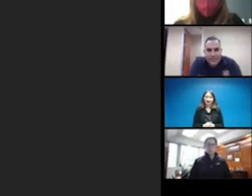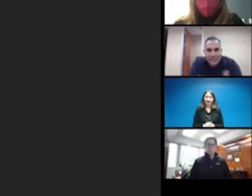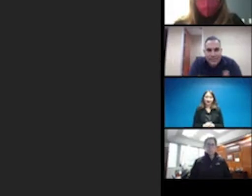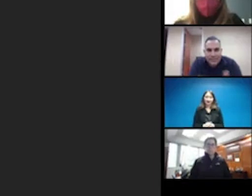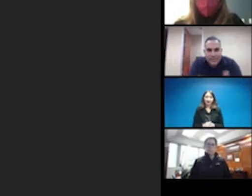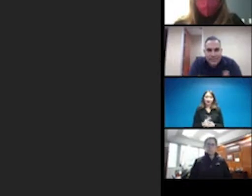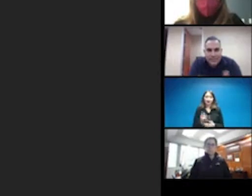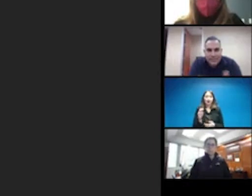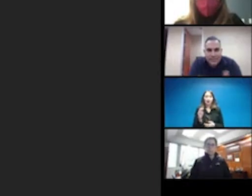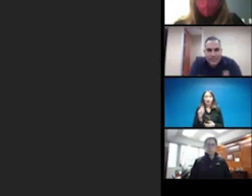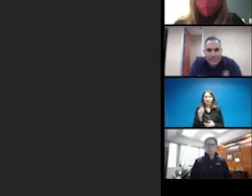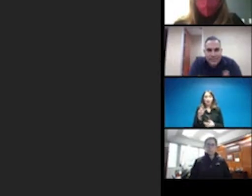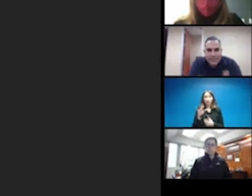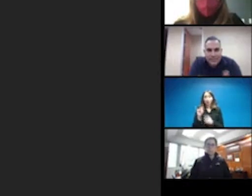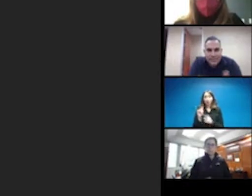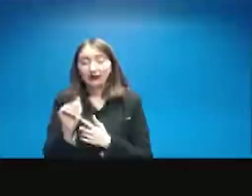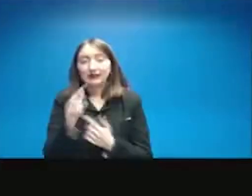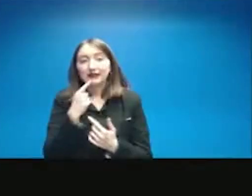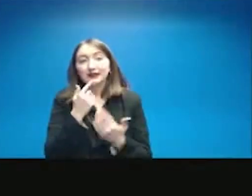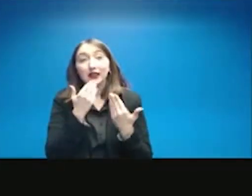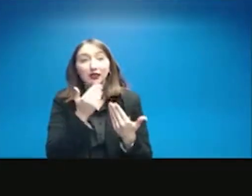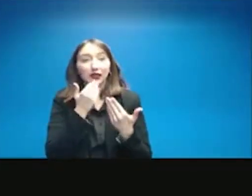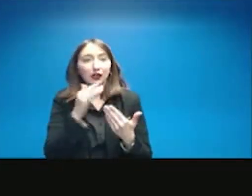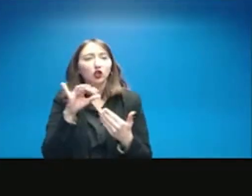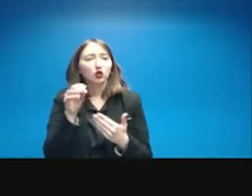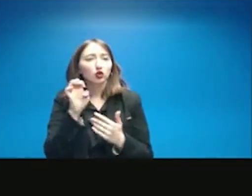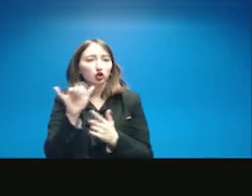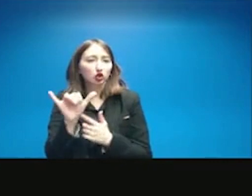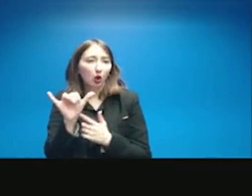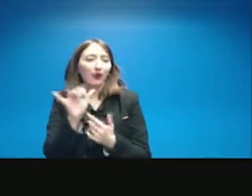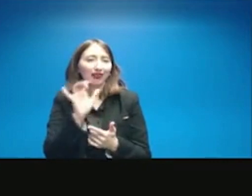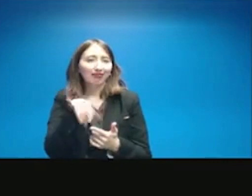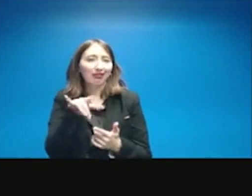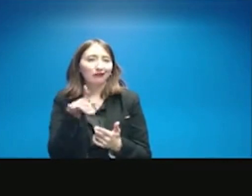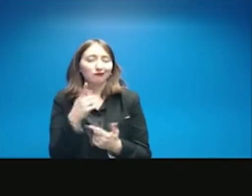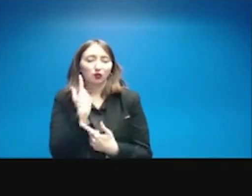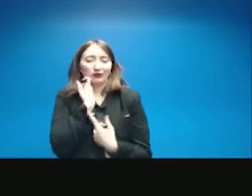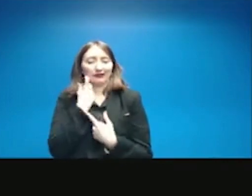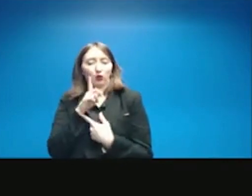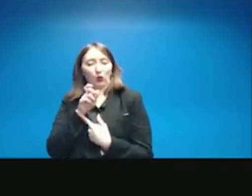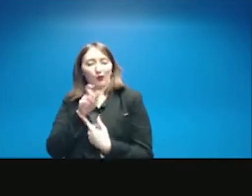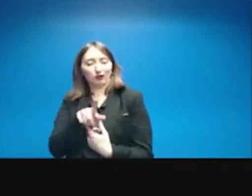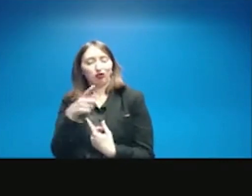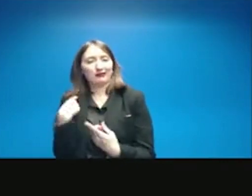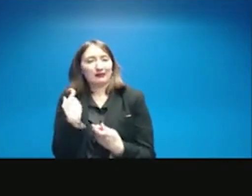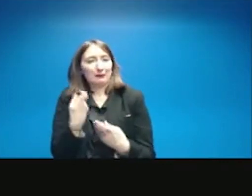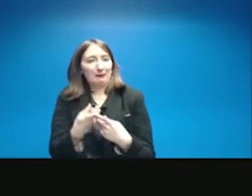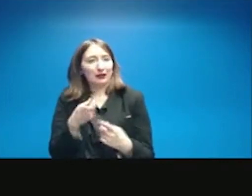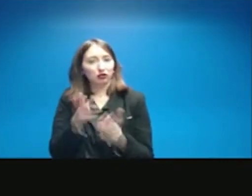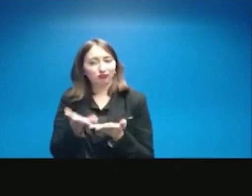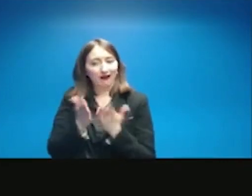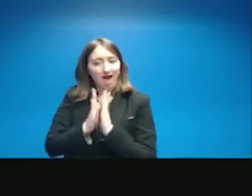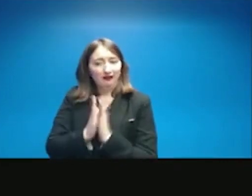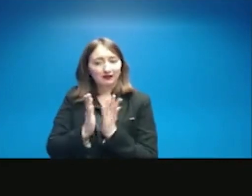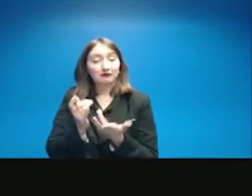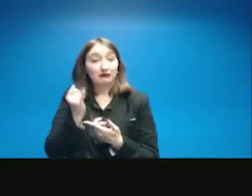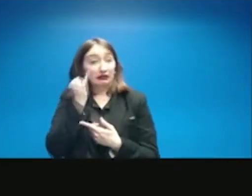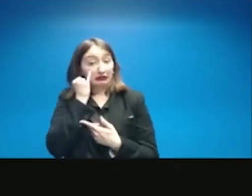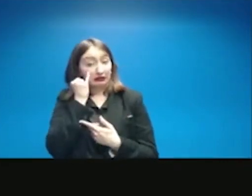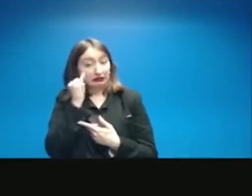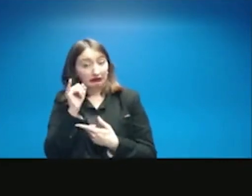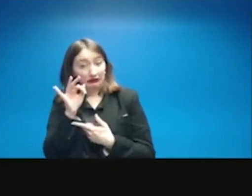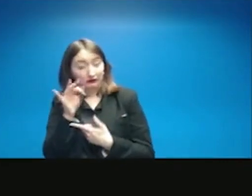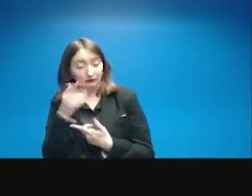Thank you, Joey. So, the question was if we were aware of any type of shortage that the community should be